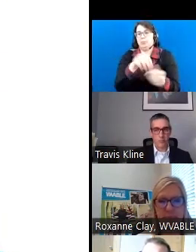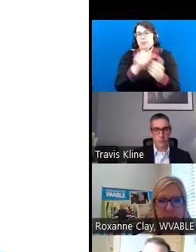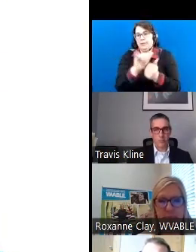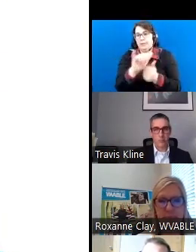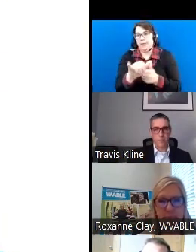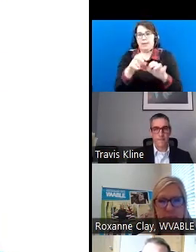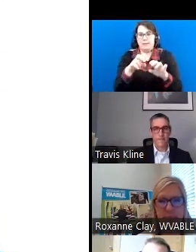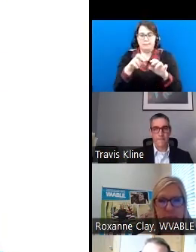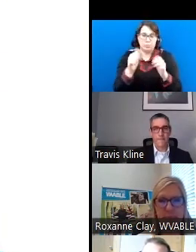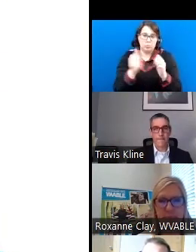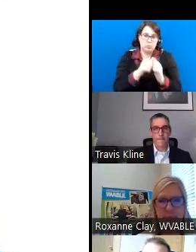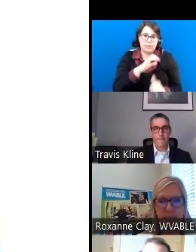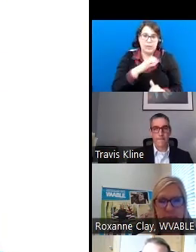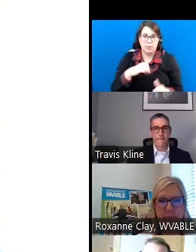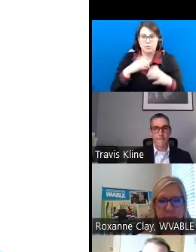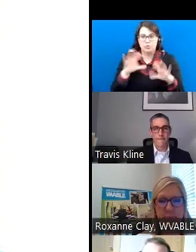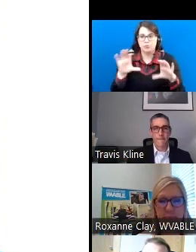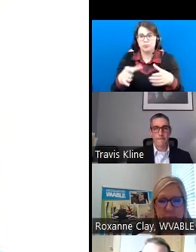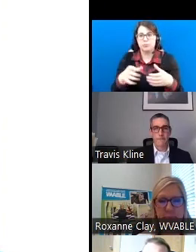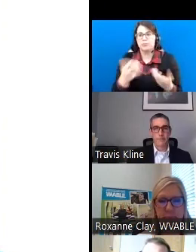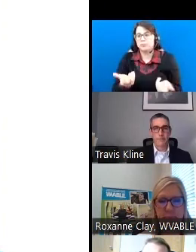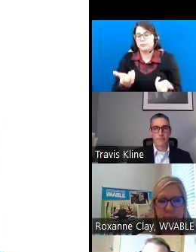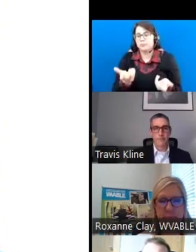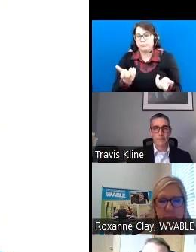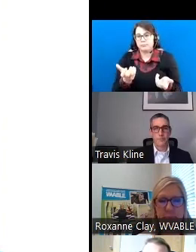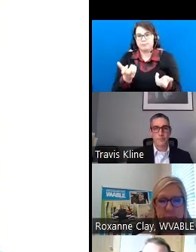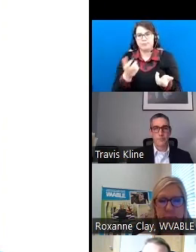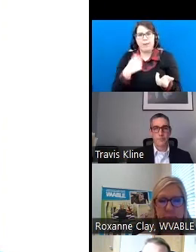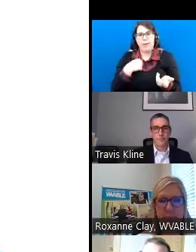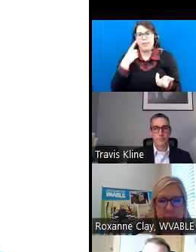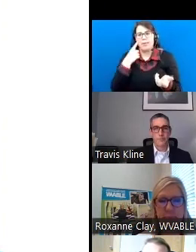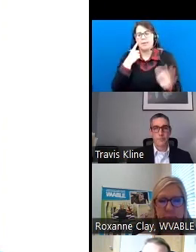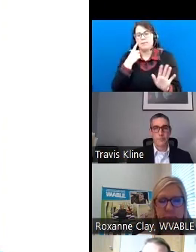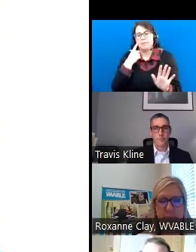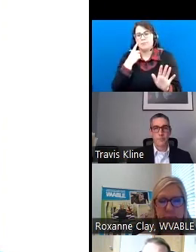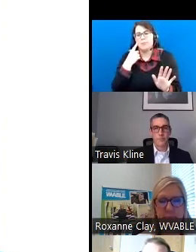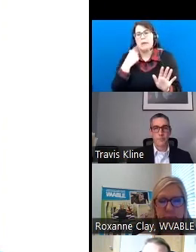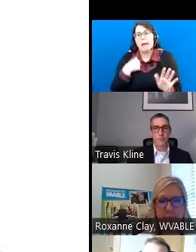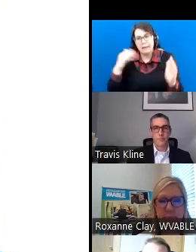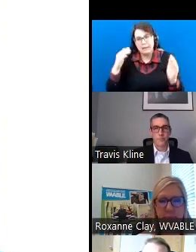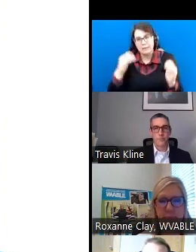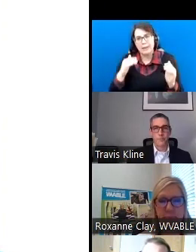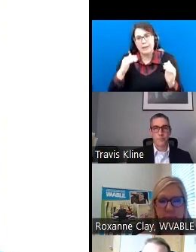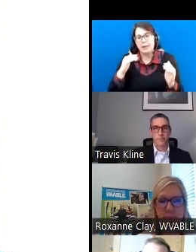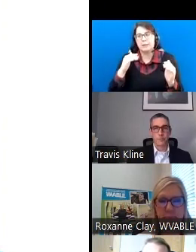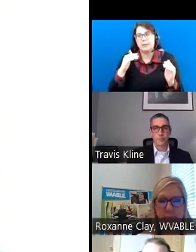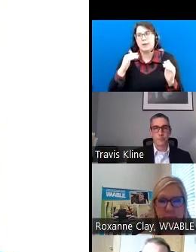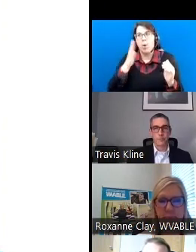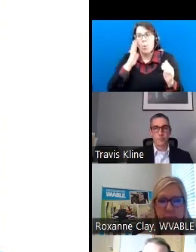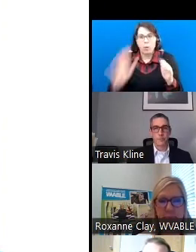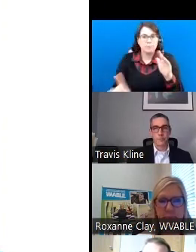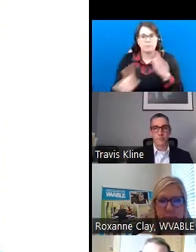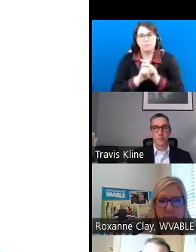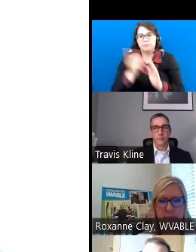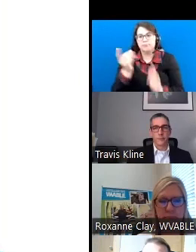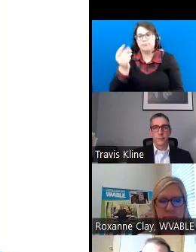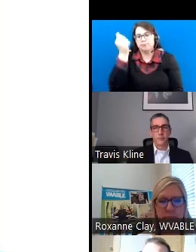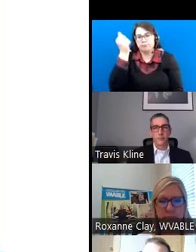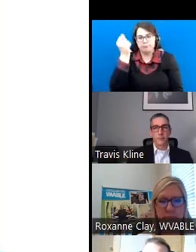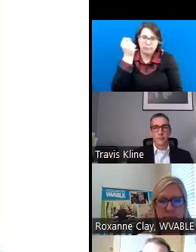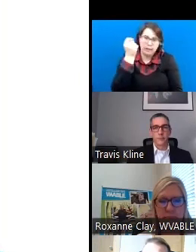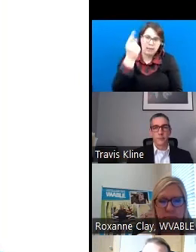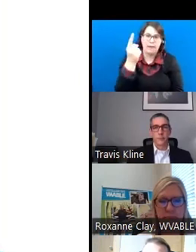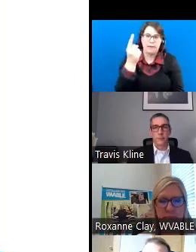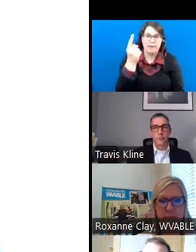I just think that it's, I just expect it has to click in all of our efforts and,